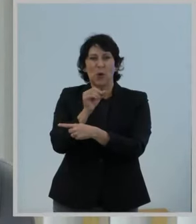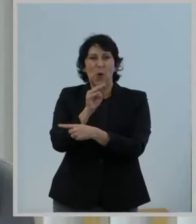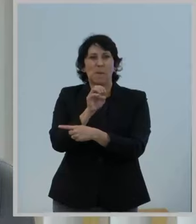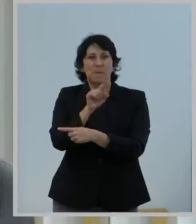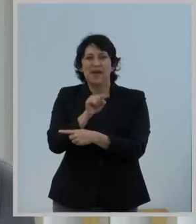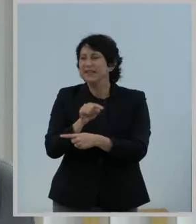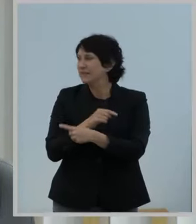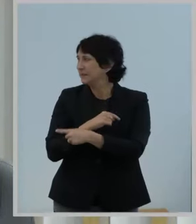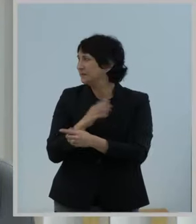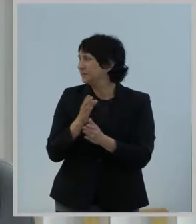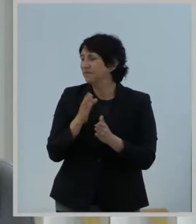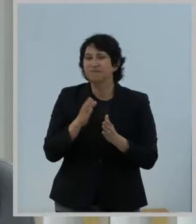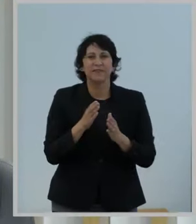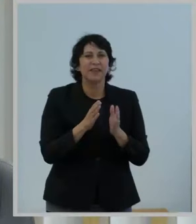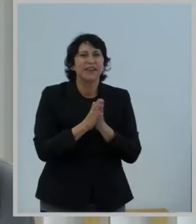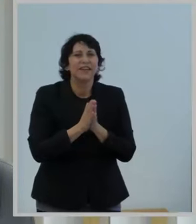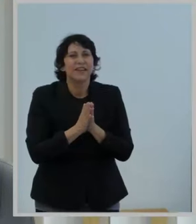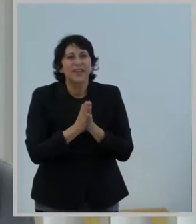Thank you very much.